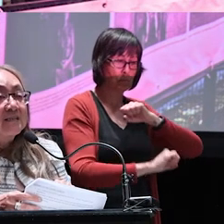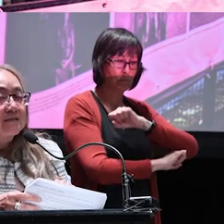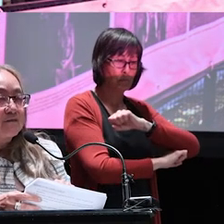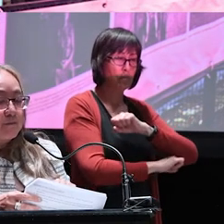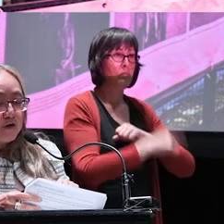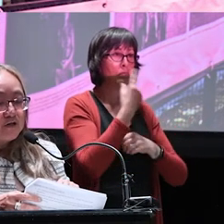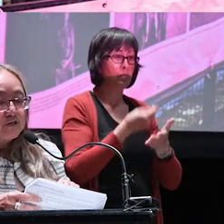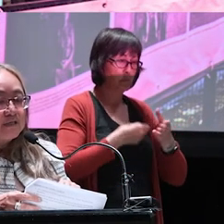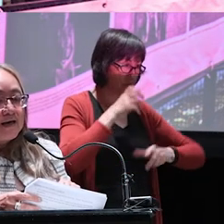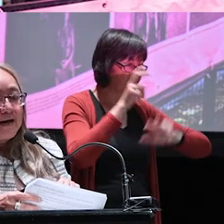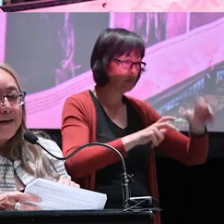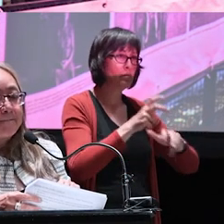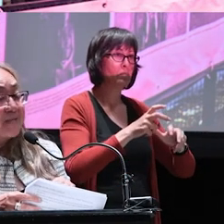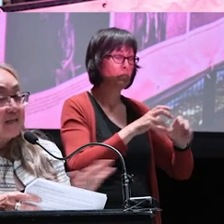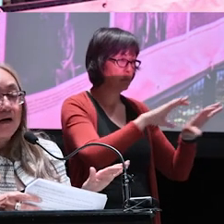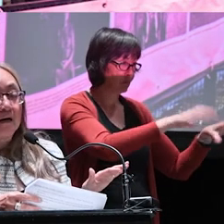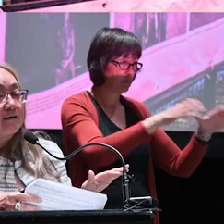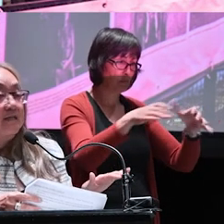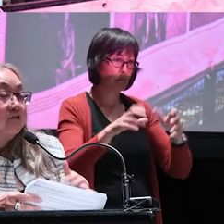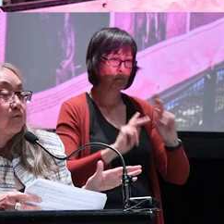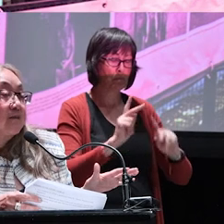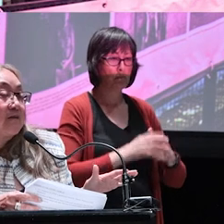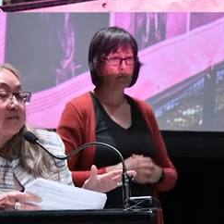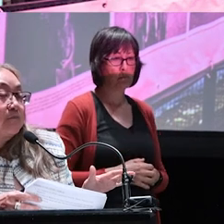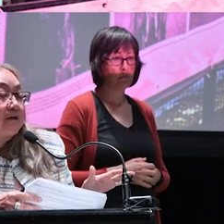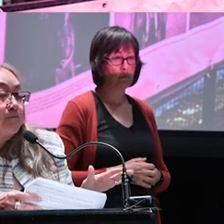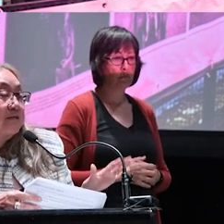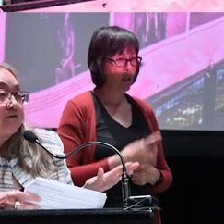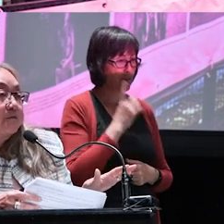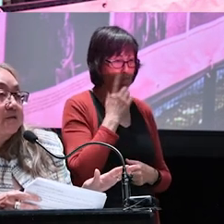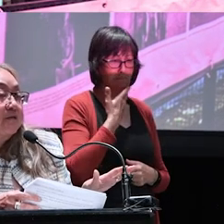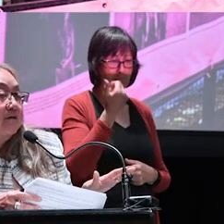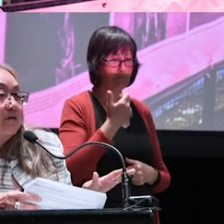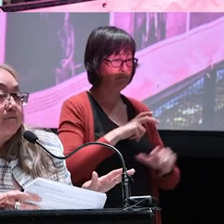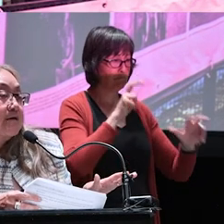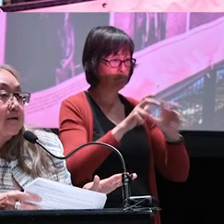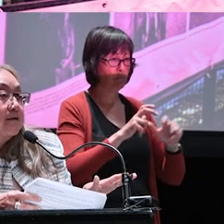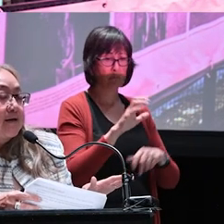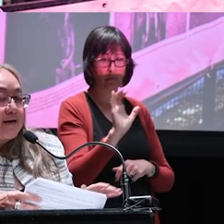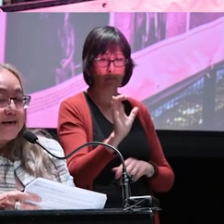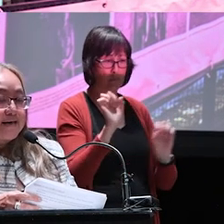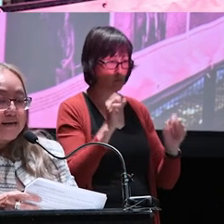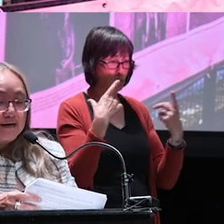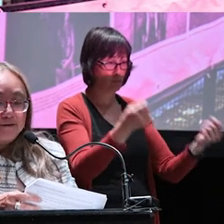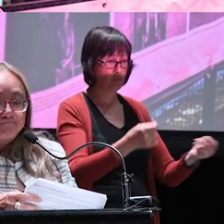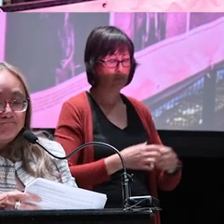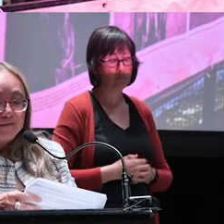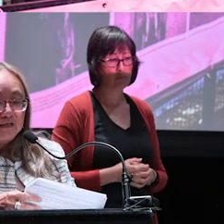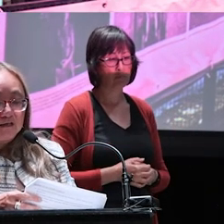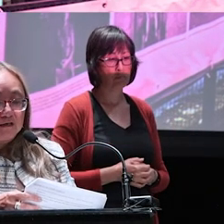invest in Civic Partners. And I, it's just one of the best investments the City could ever make. And